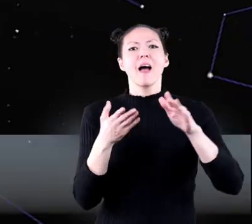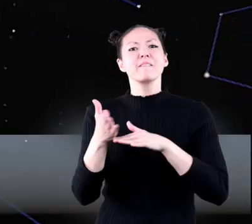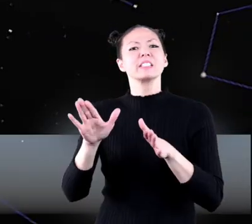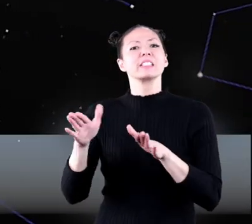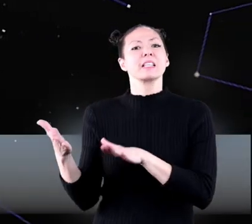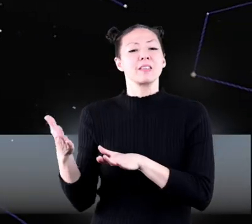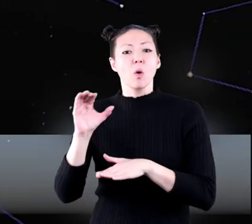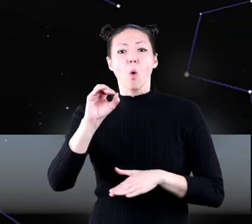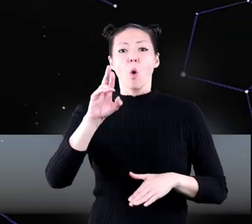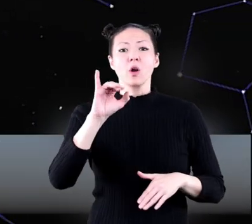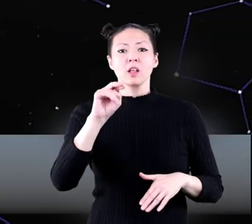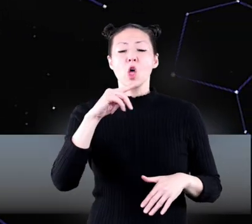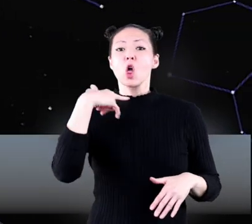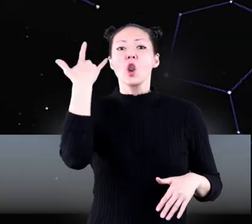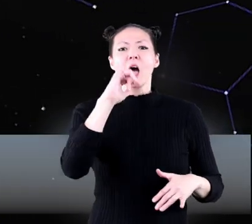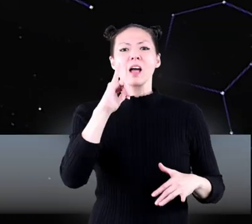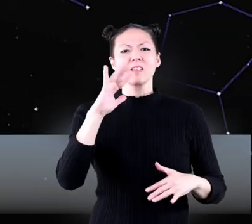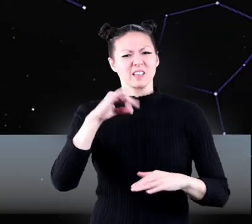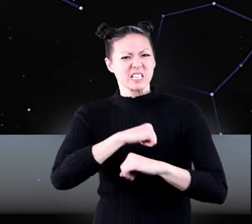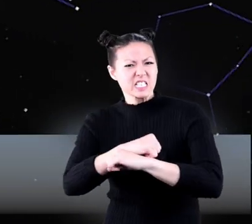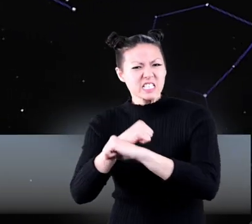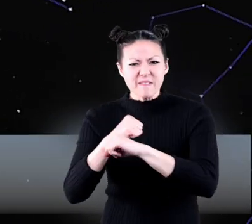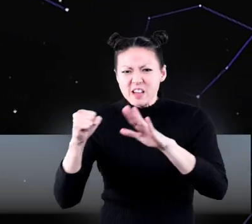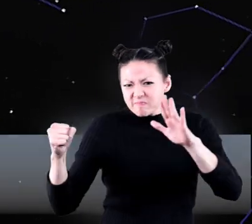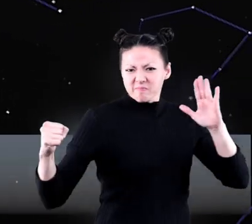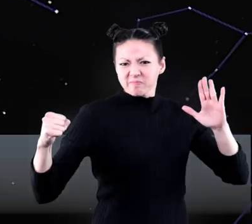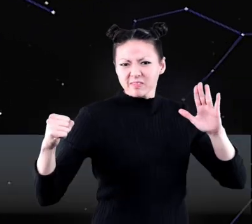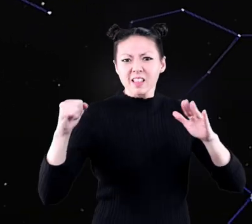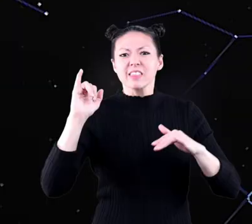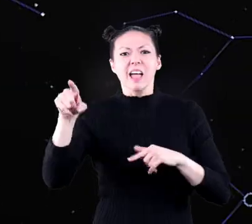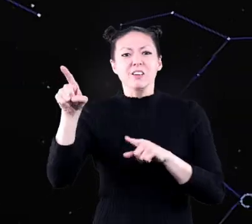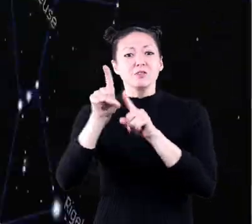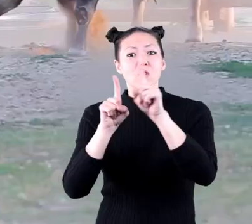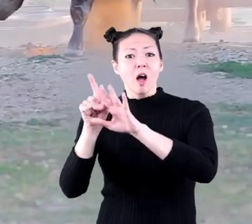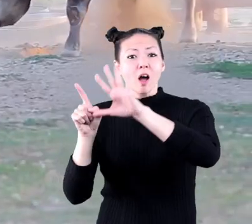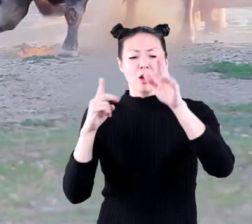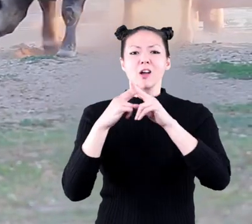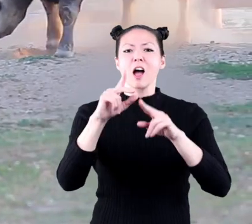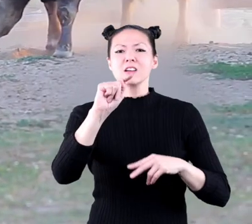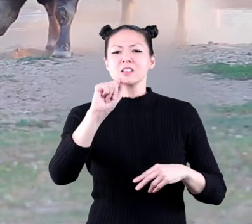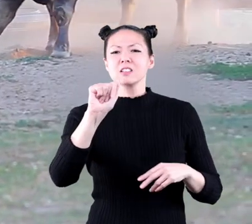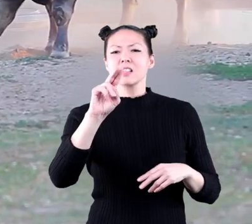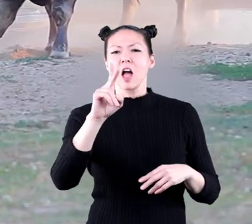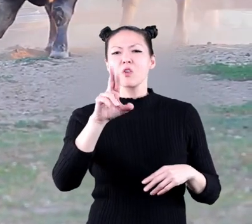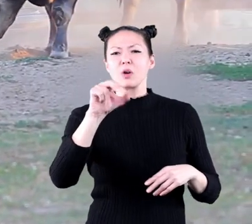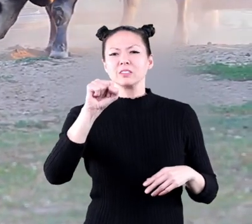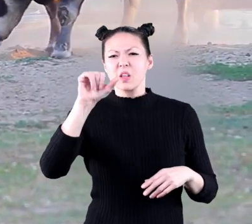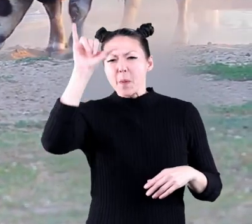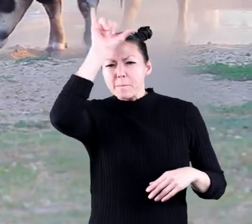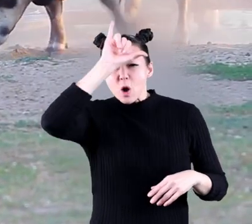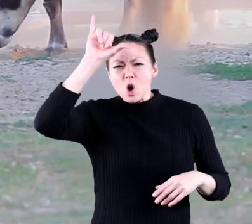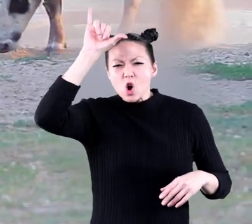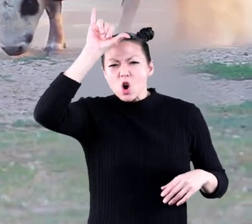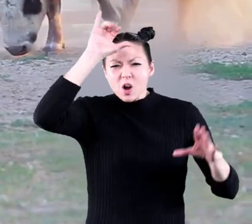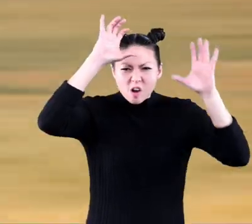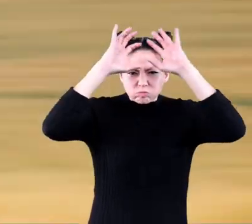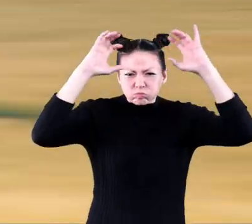Orion looks like he is defending himself from a nearby constellation called Taurus the Bull.